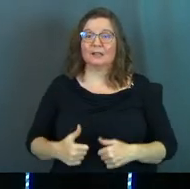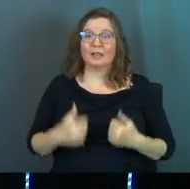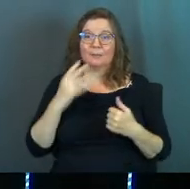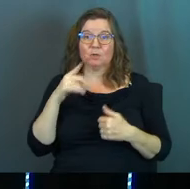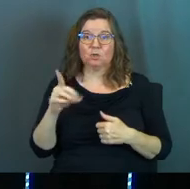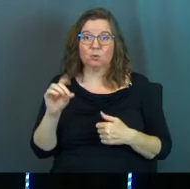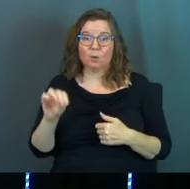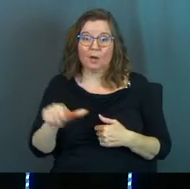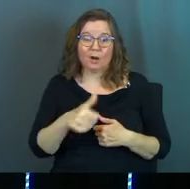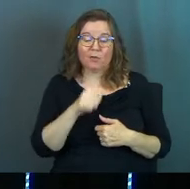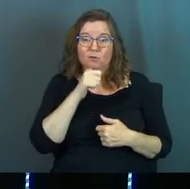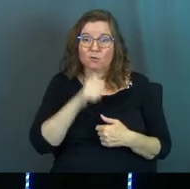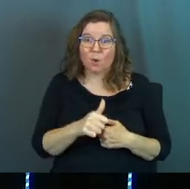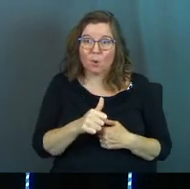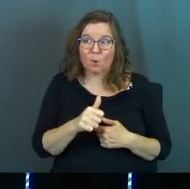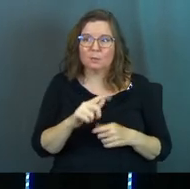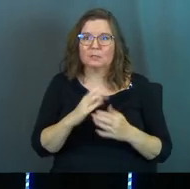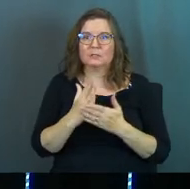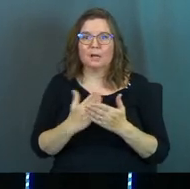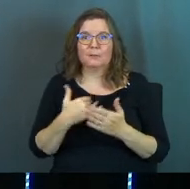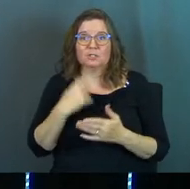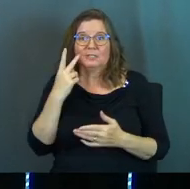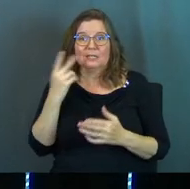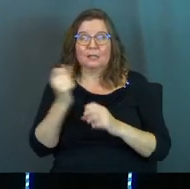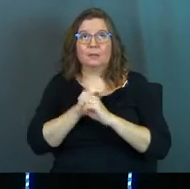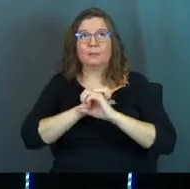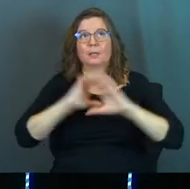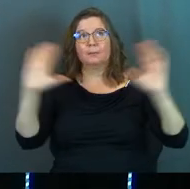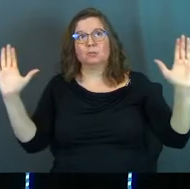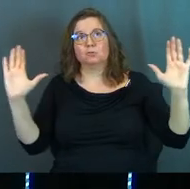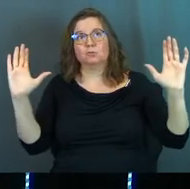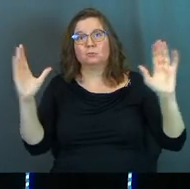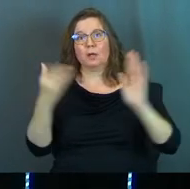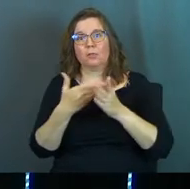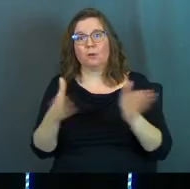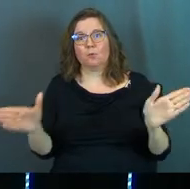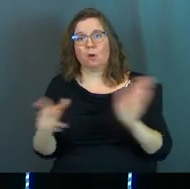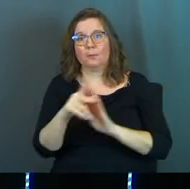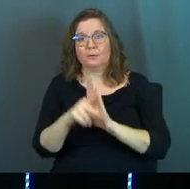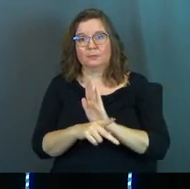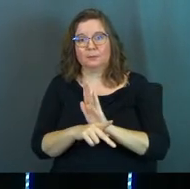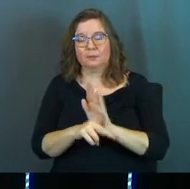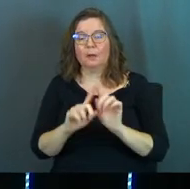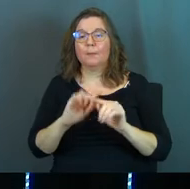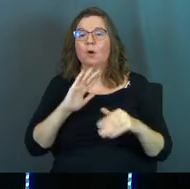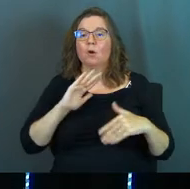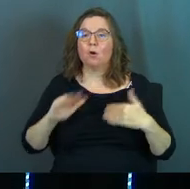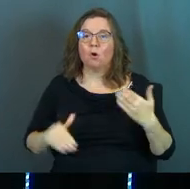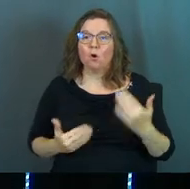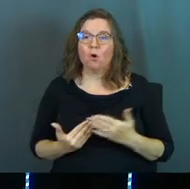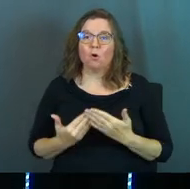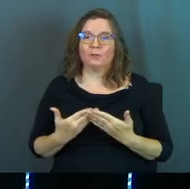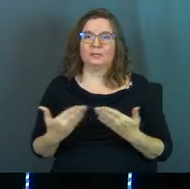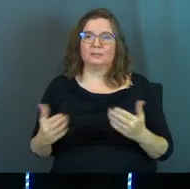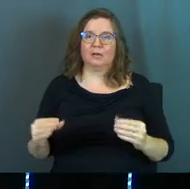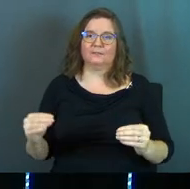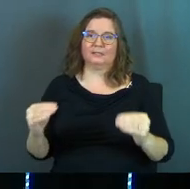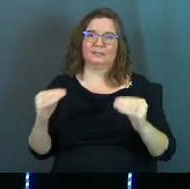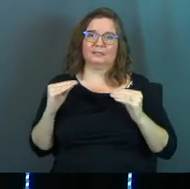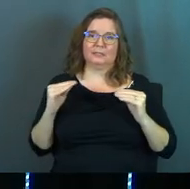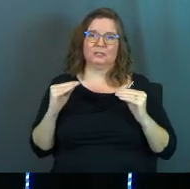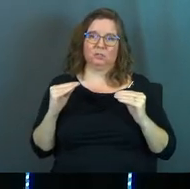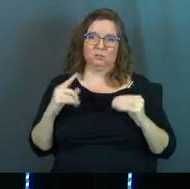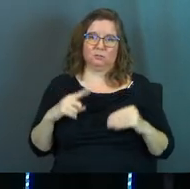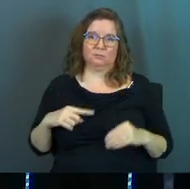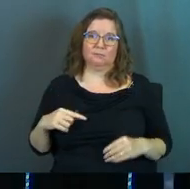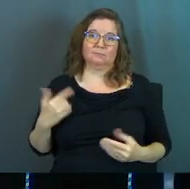life experience you do, and others don't. Some of them just see the big picture and the broader principles. But all that stuff teaches you